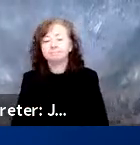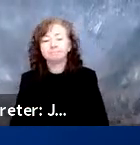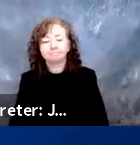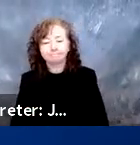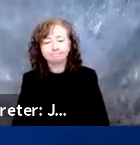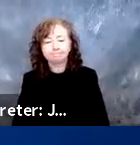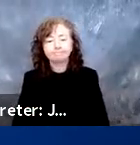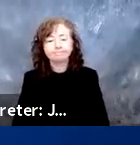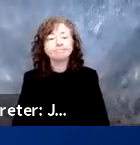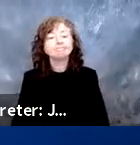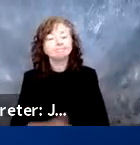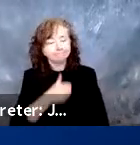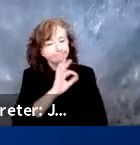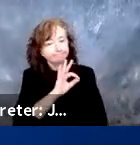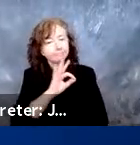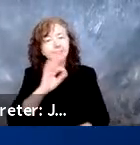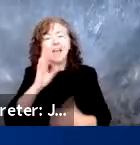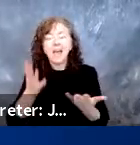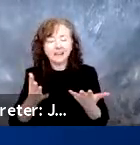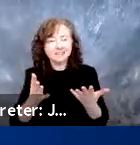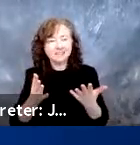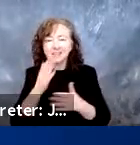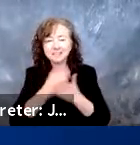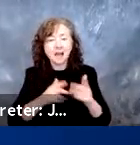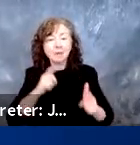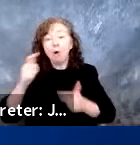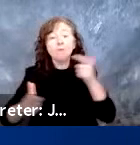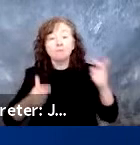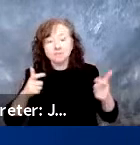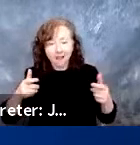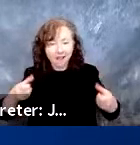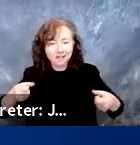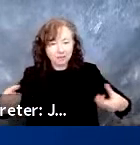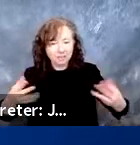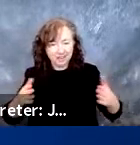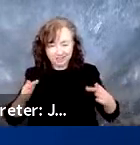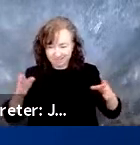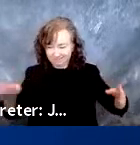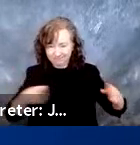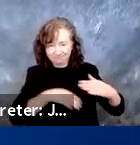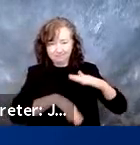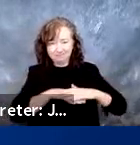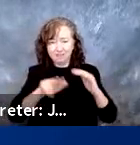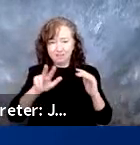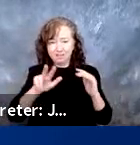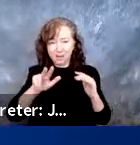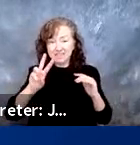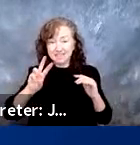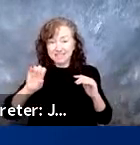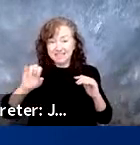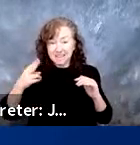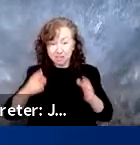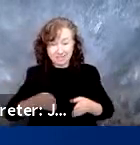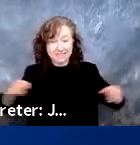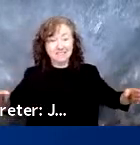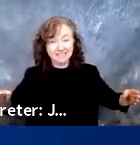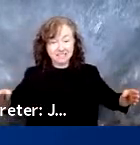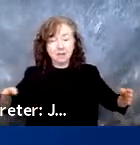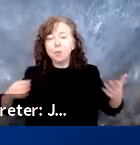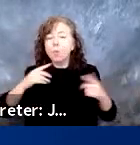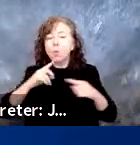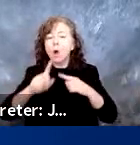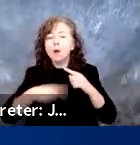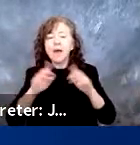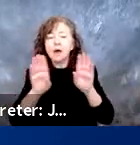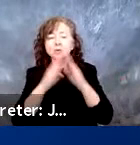And given that there's some oversized wheelchairs that can be up to 36 inches wide, is there any discussion about a wider door width?